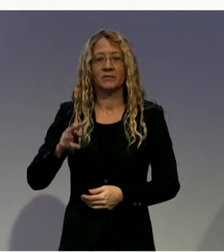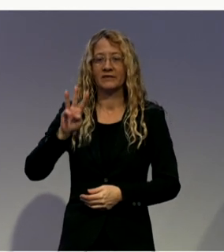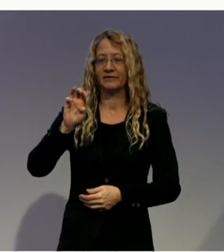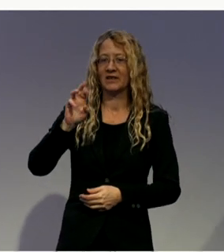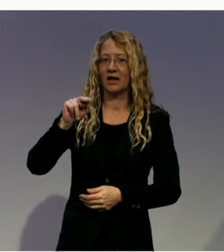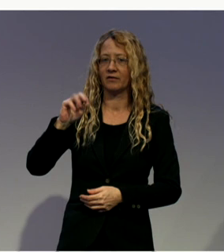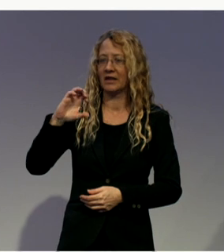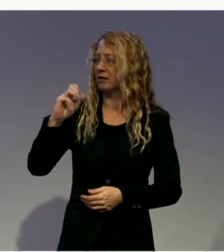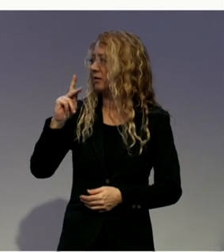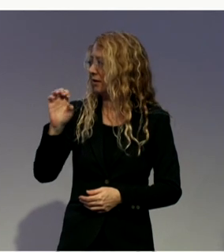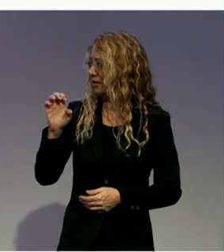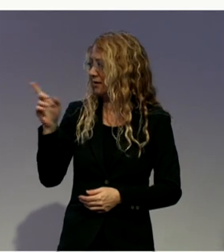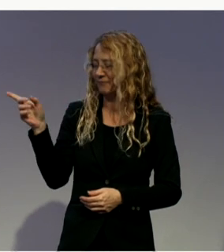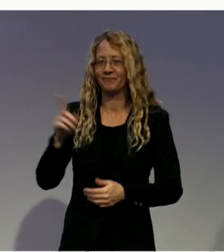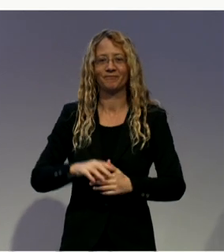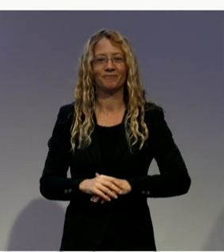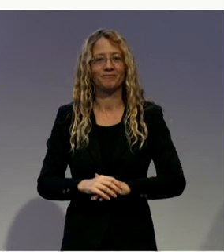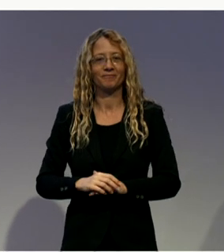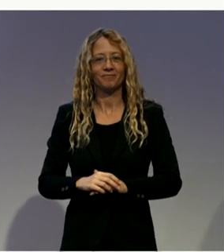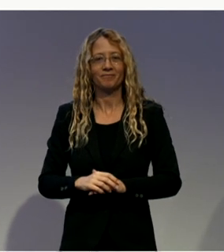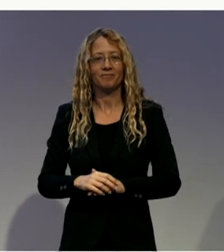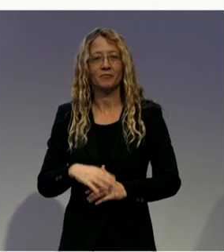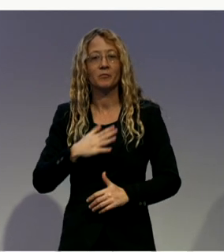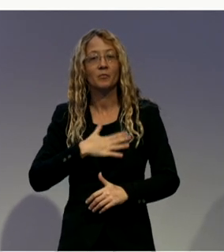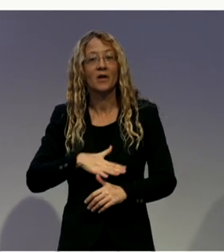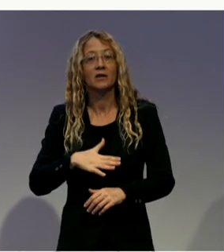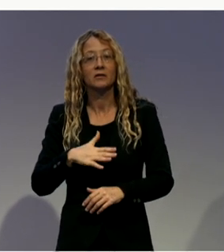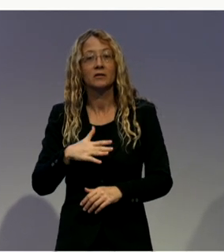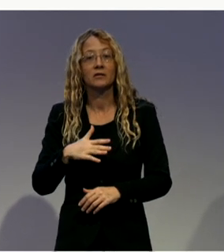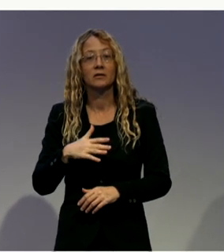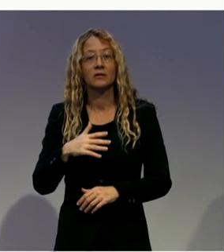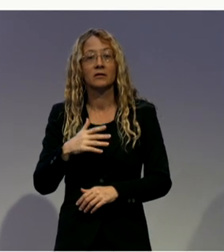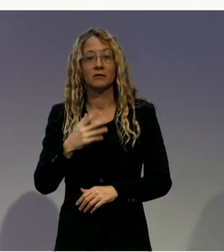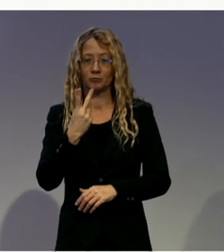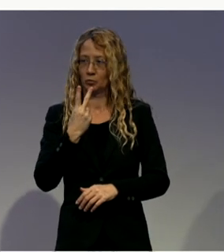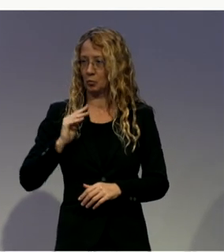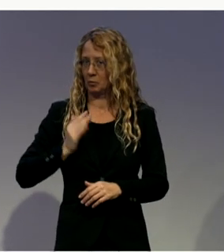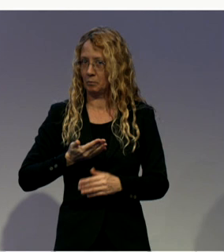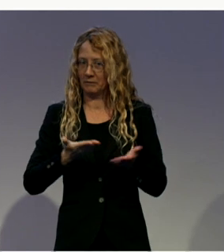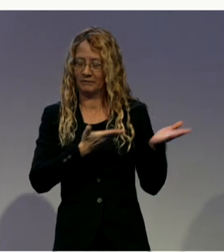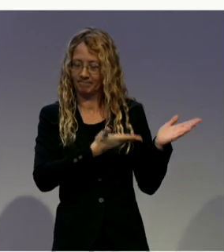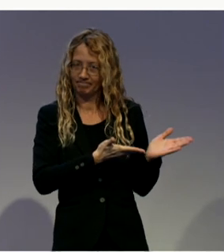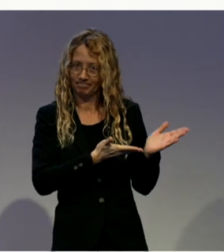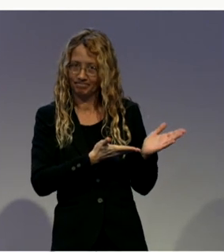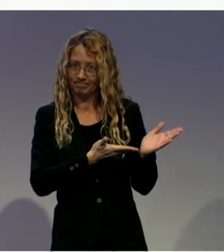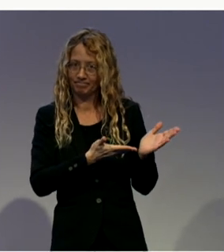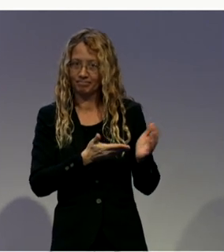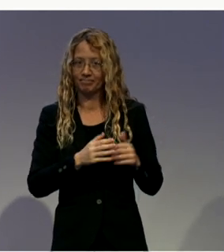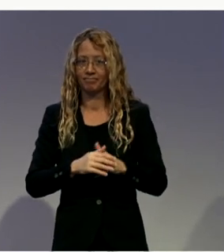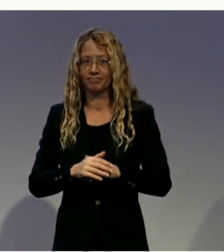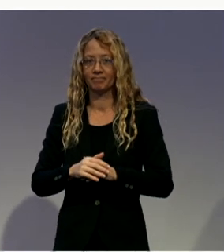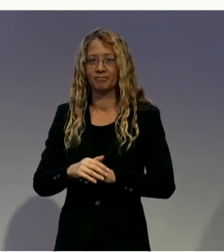to the two wonderful ladies next to me. May I first introduce Kelsey Finley who will talk